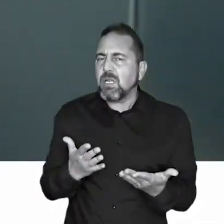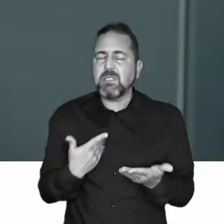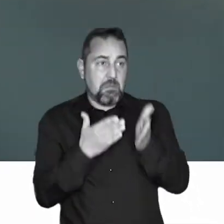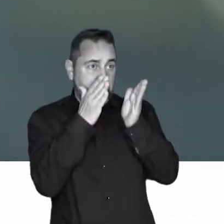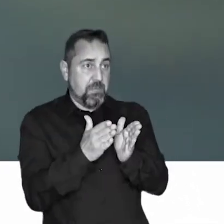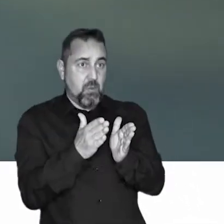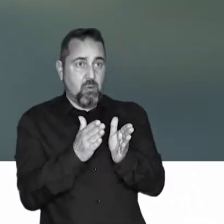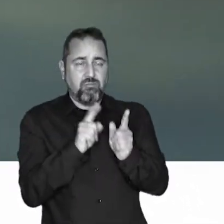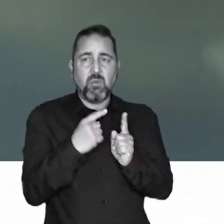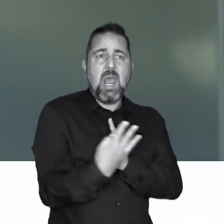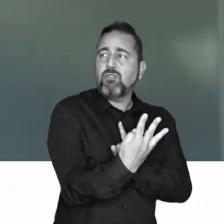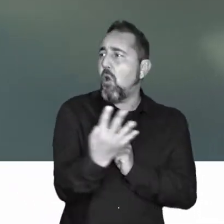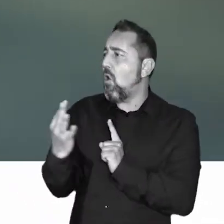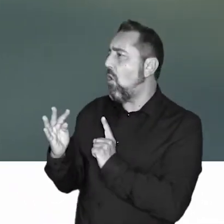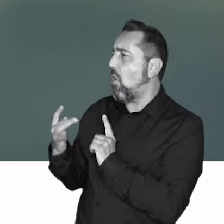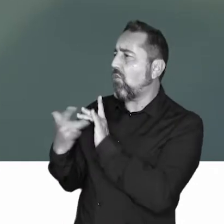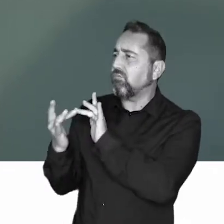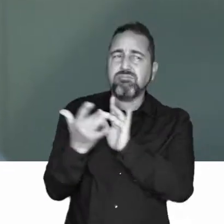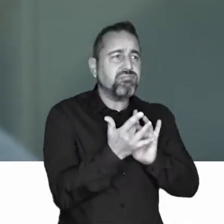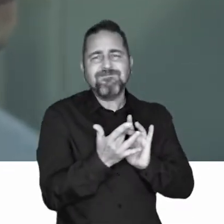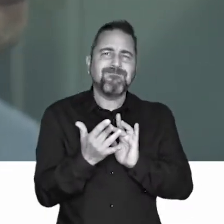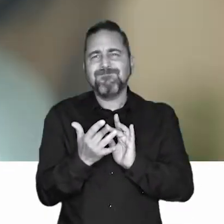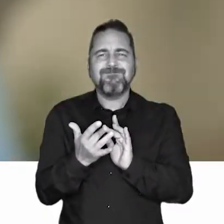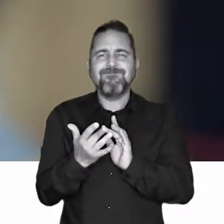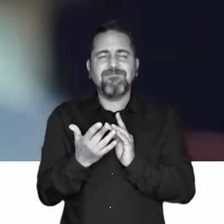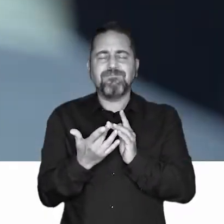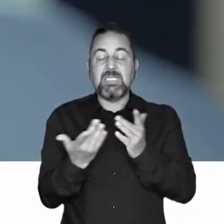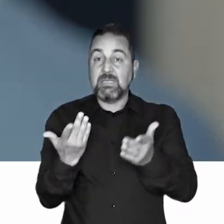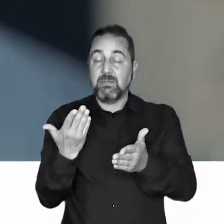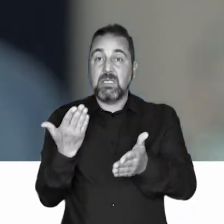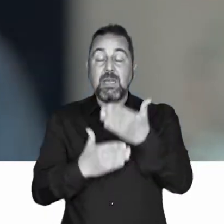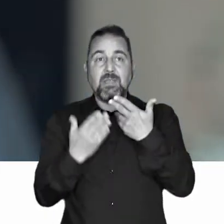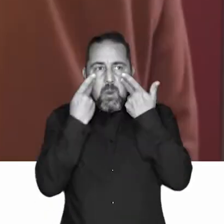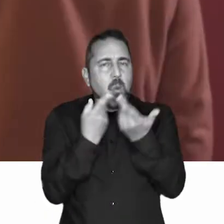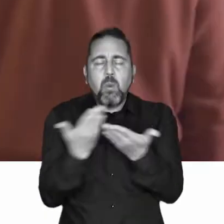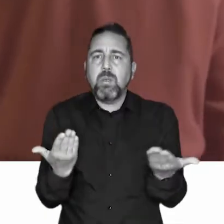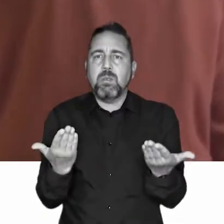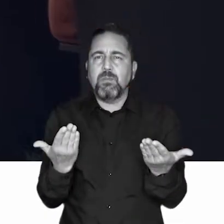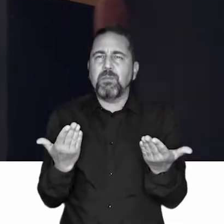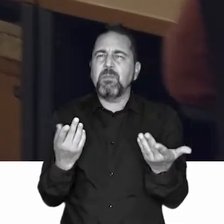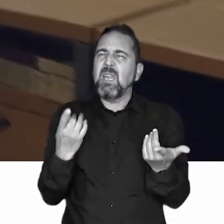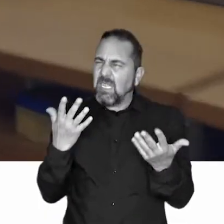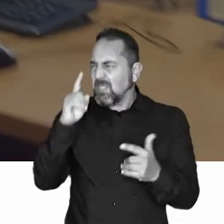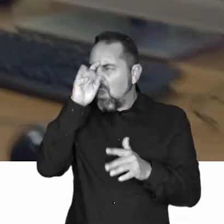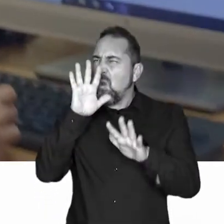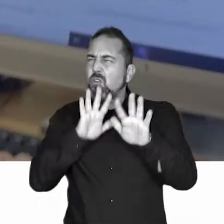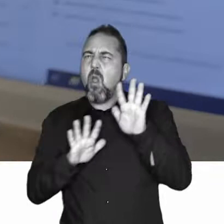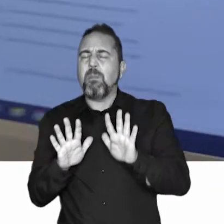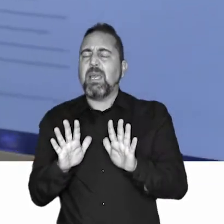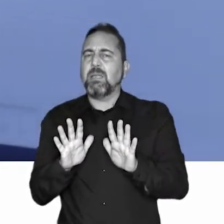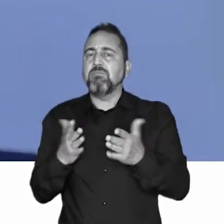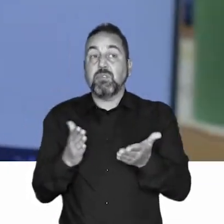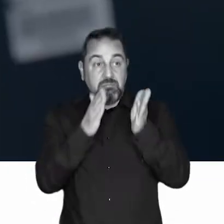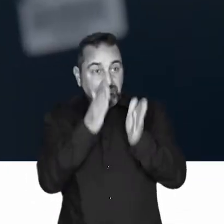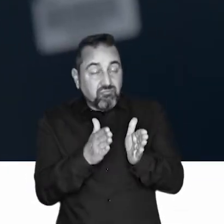As this disability often expresses itself in a person's relationship with his or her environment, it may be invisible to others. This kind of